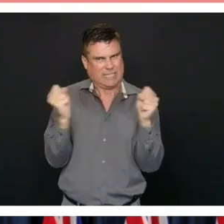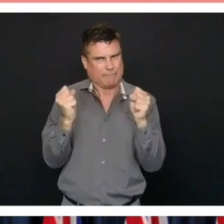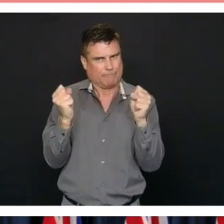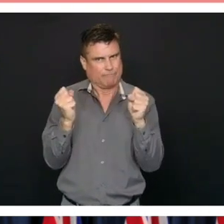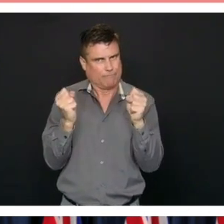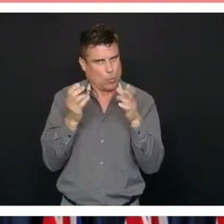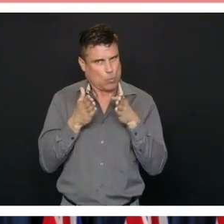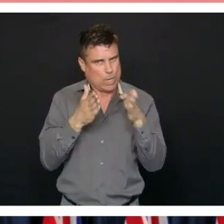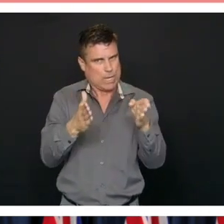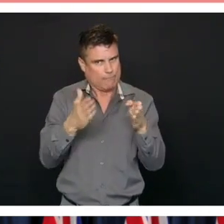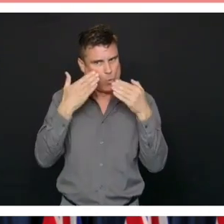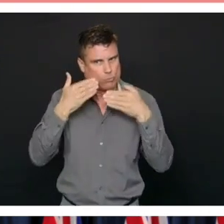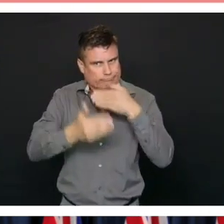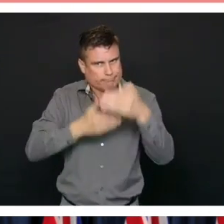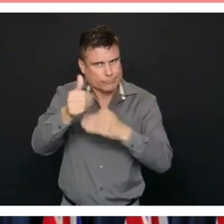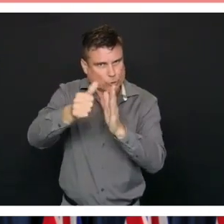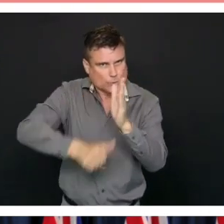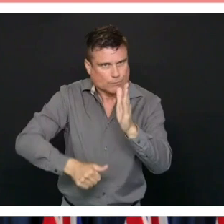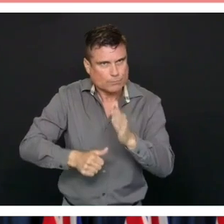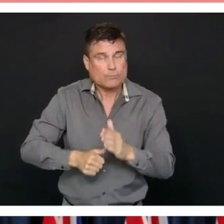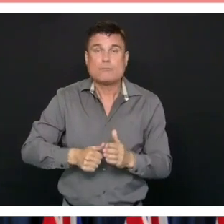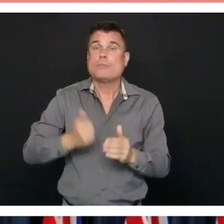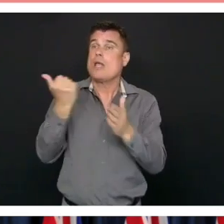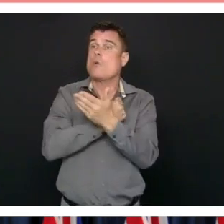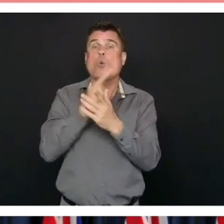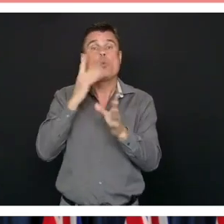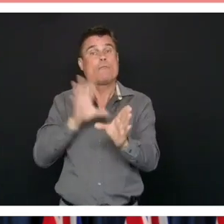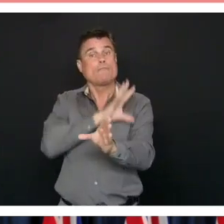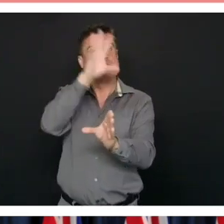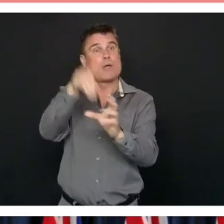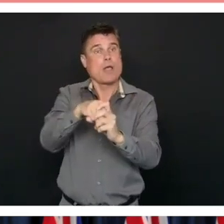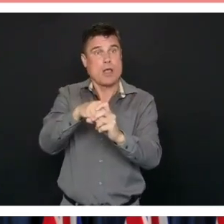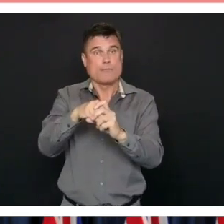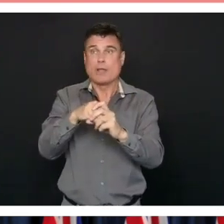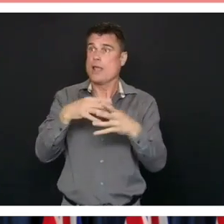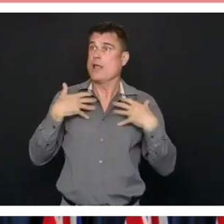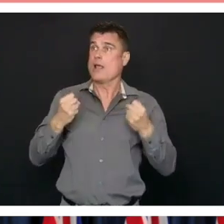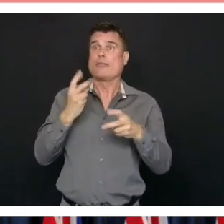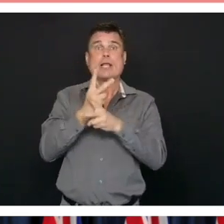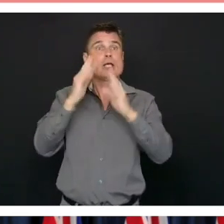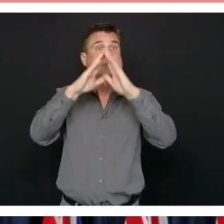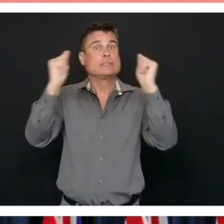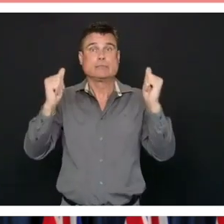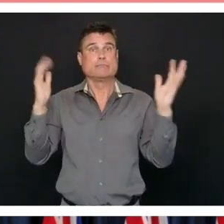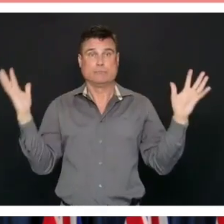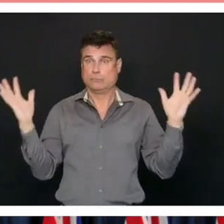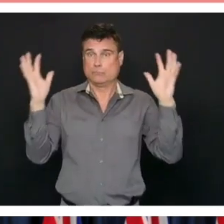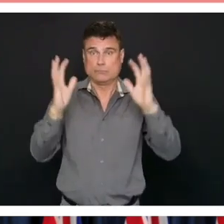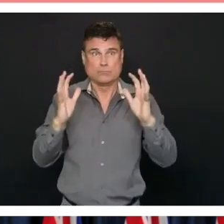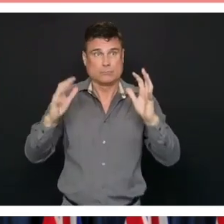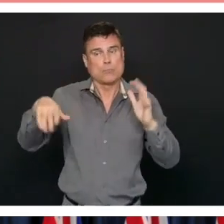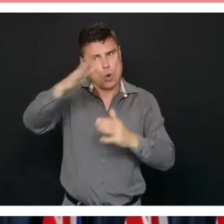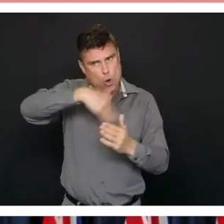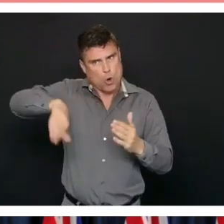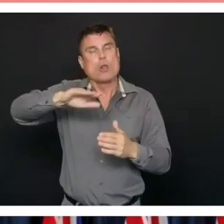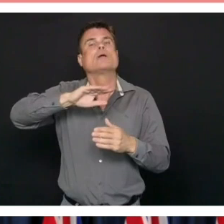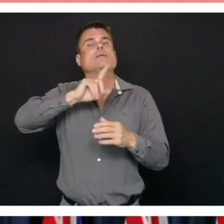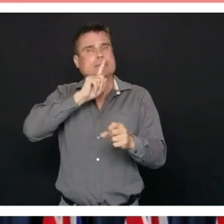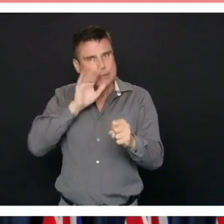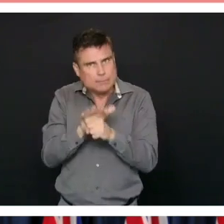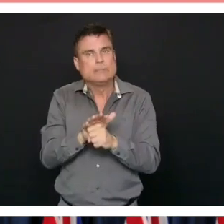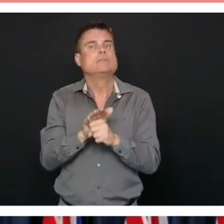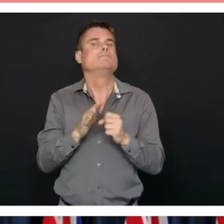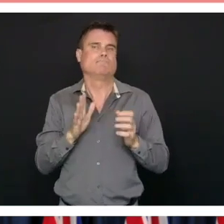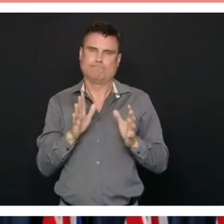% all-in in this effort. And everyone involved in the health care system is committed to this idea.